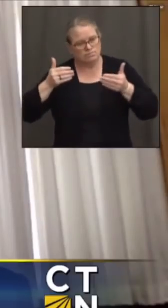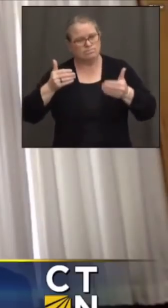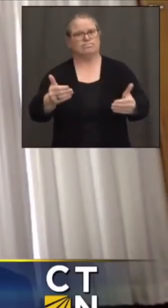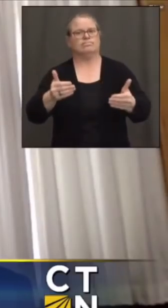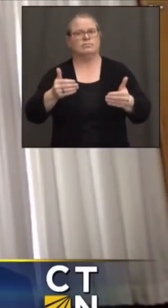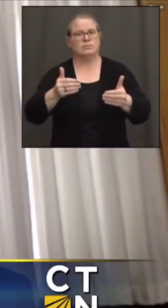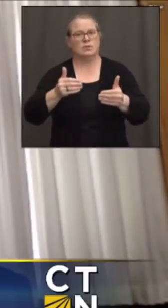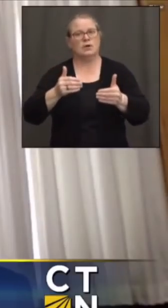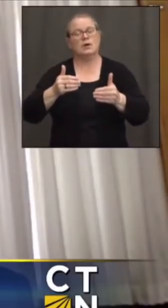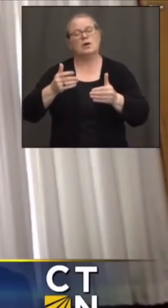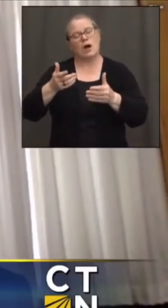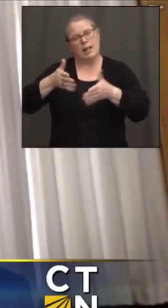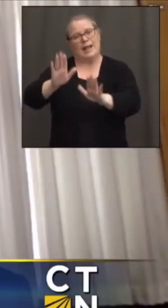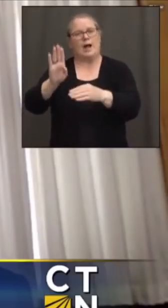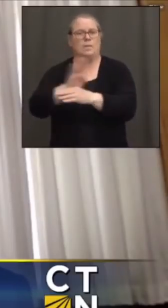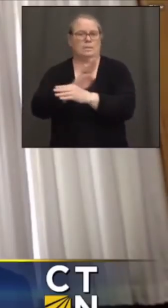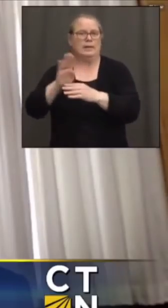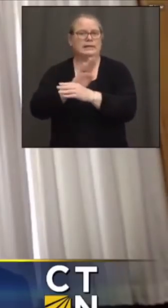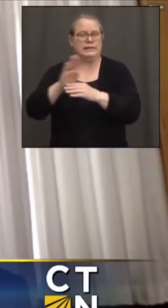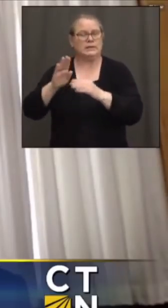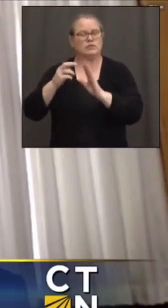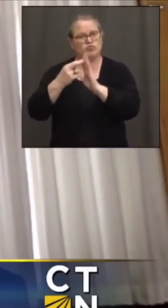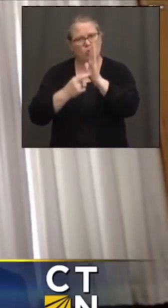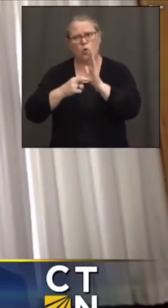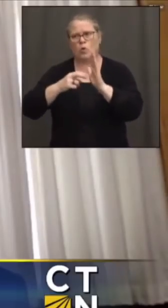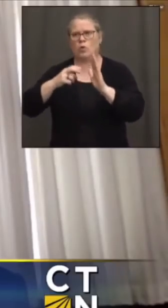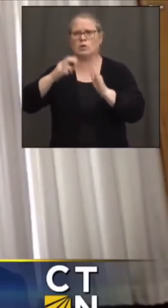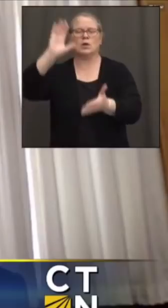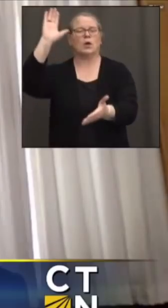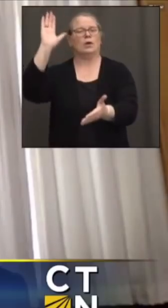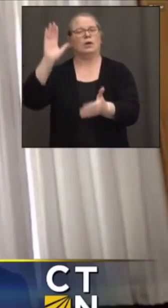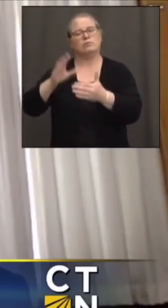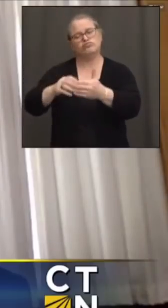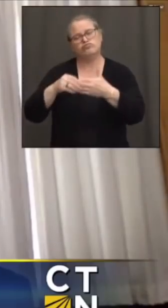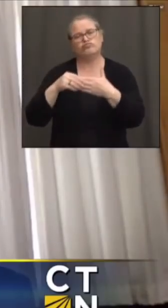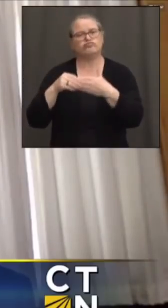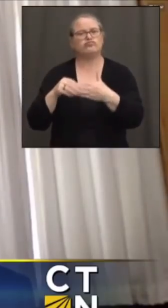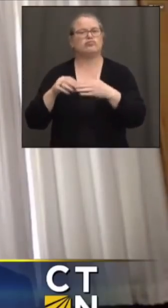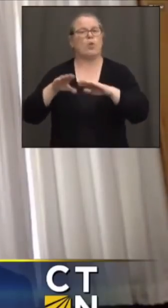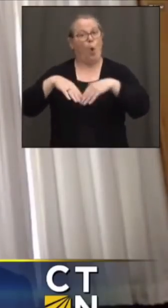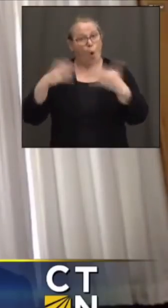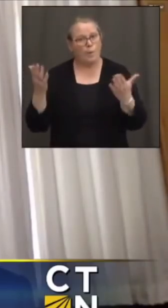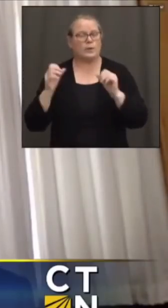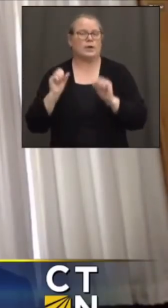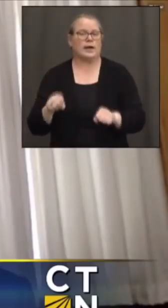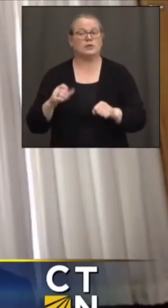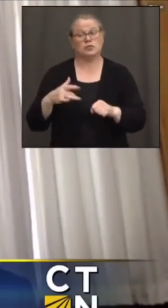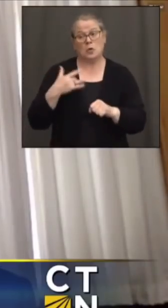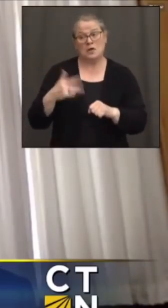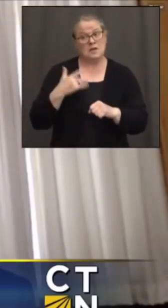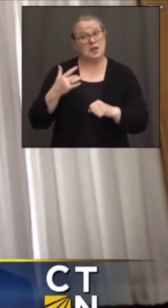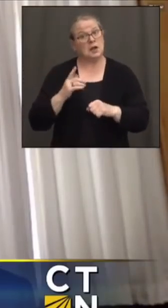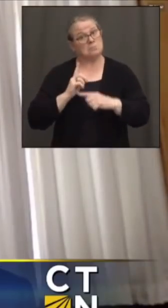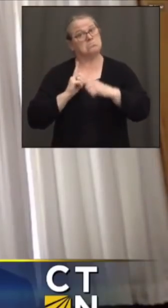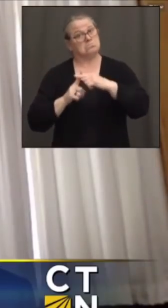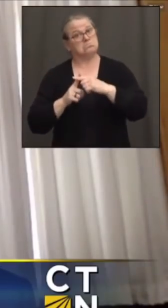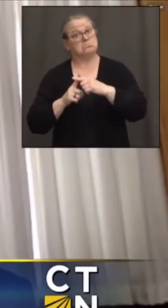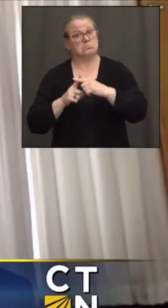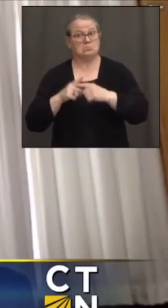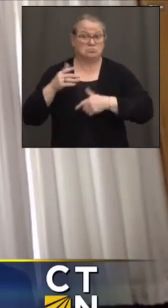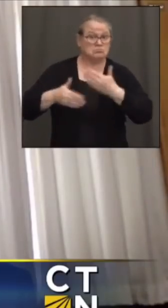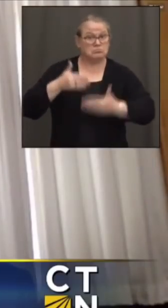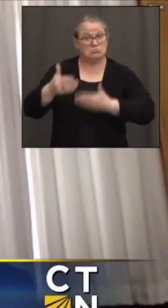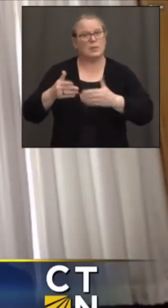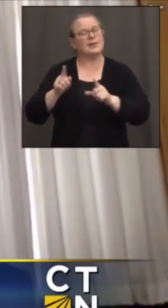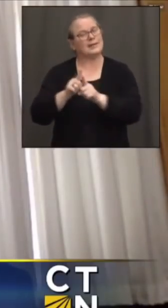relaxation, the business restrictions, as we'll be doing next week, as the governor mentioned. So we feel good about where we are, but we want to continue